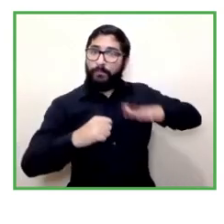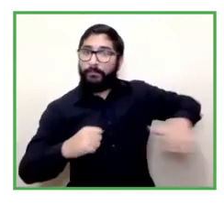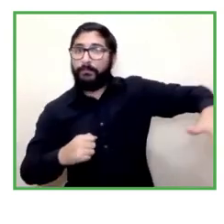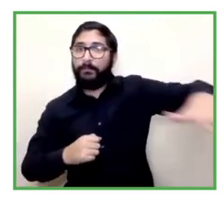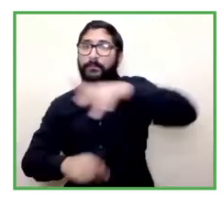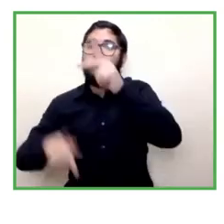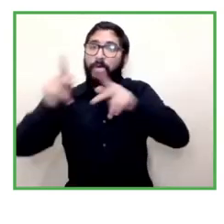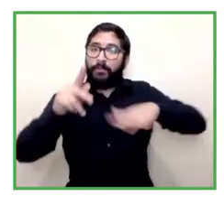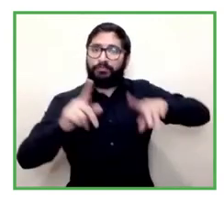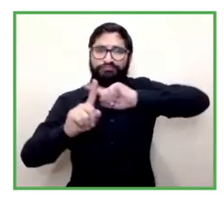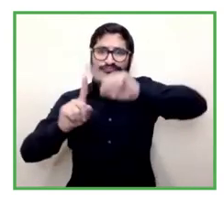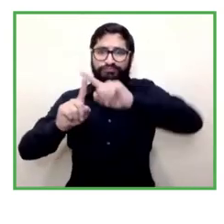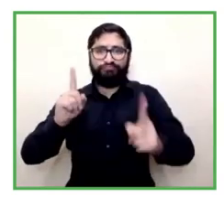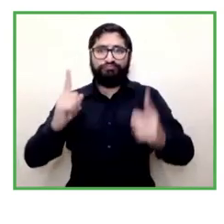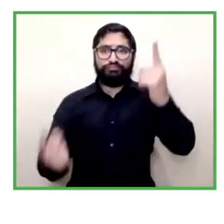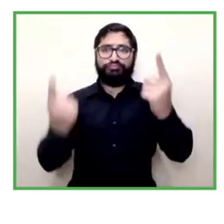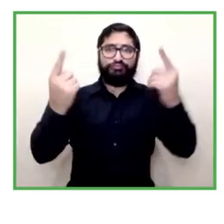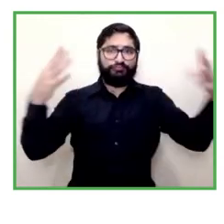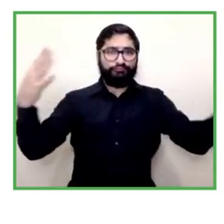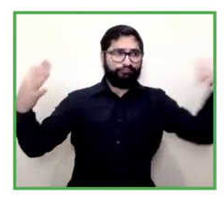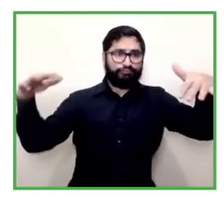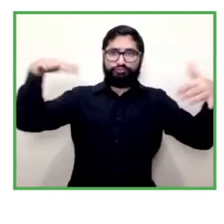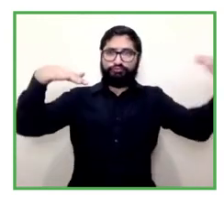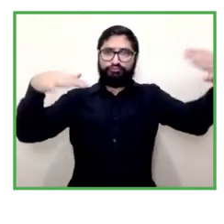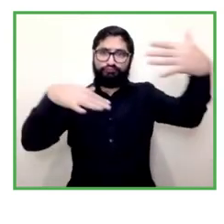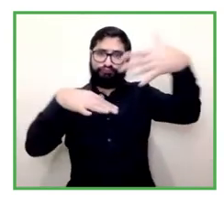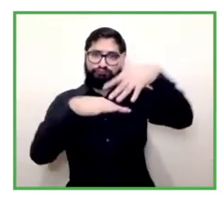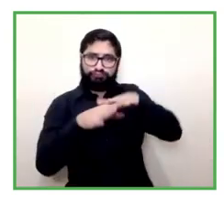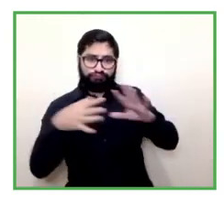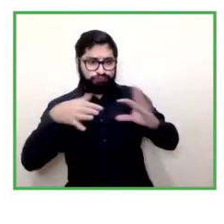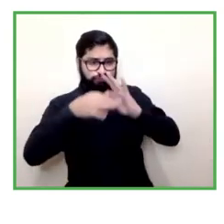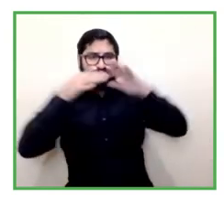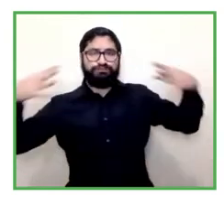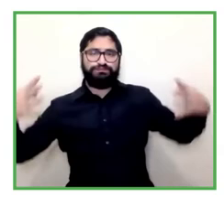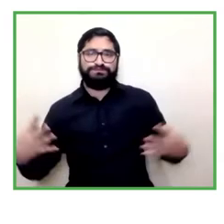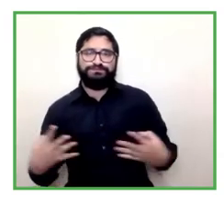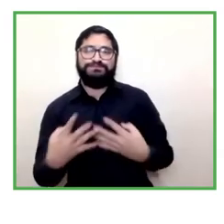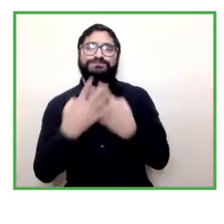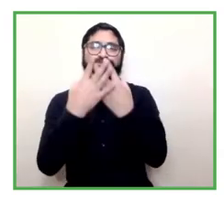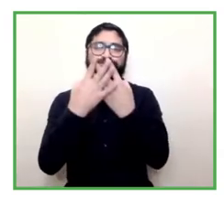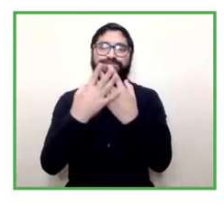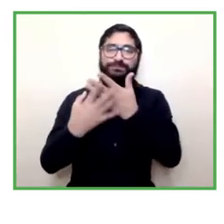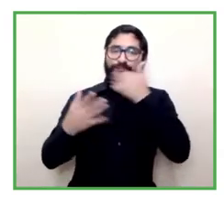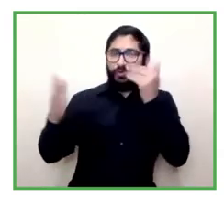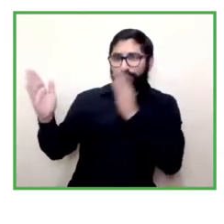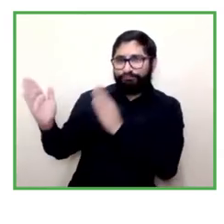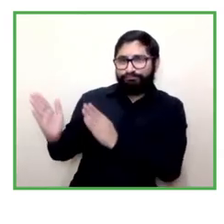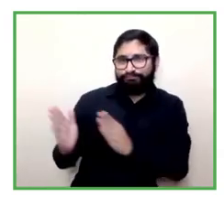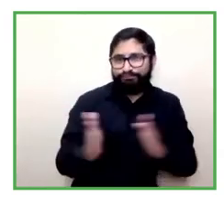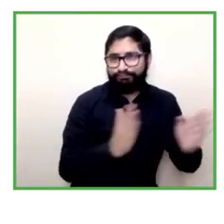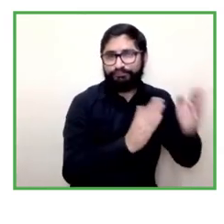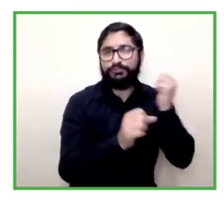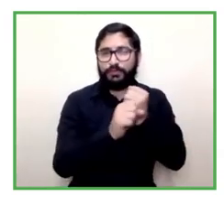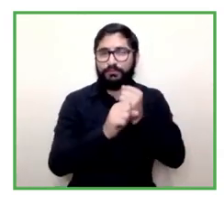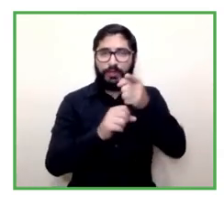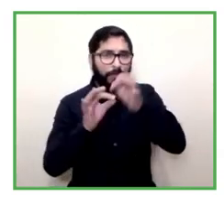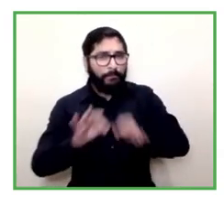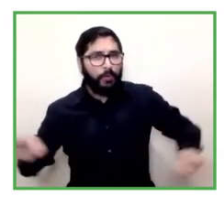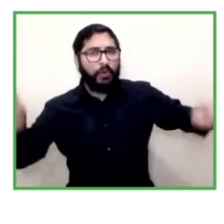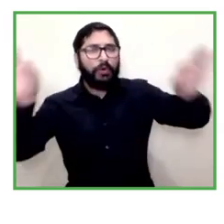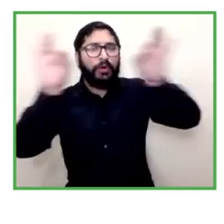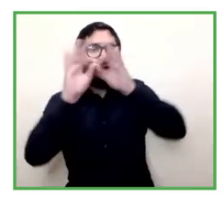that are not necessarily linked to service or linked to important initiatives